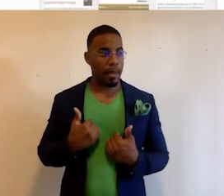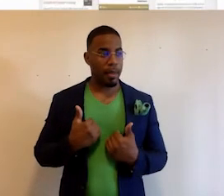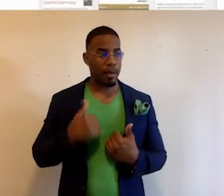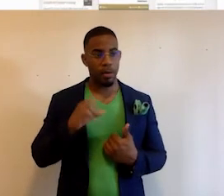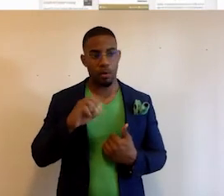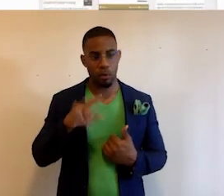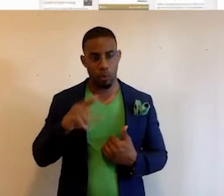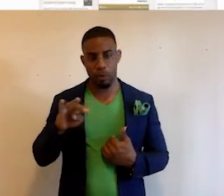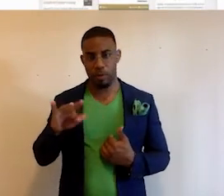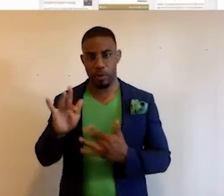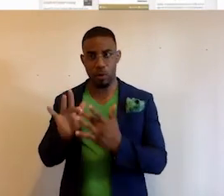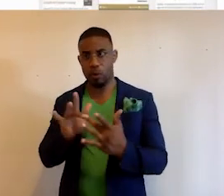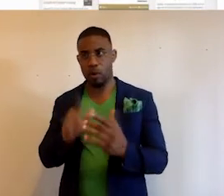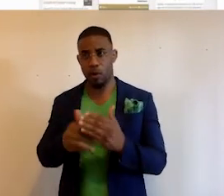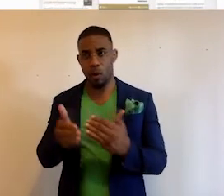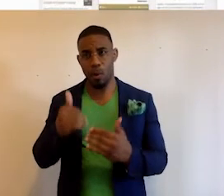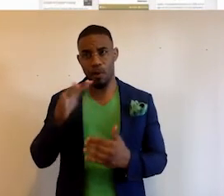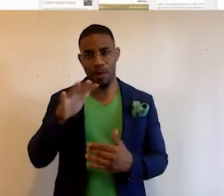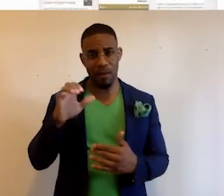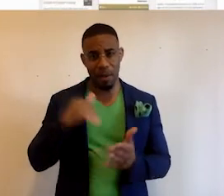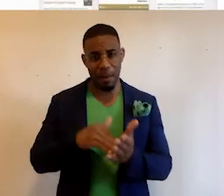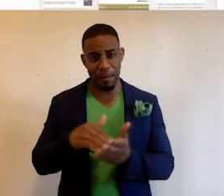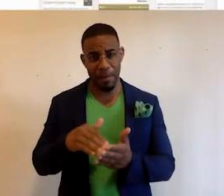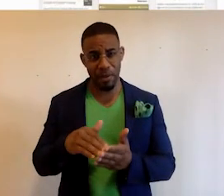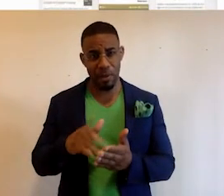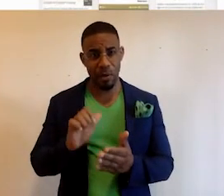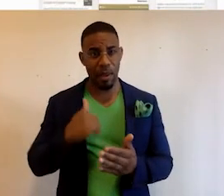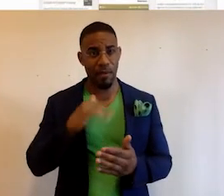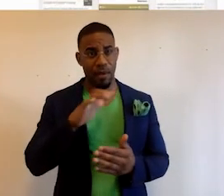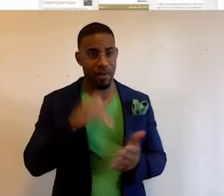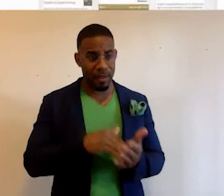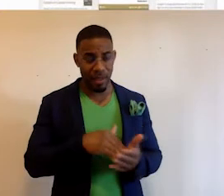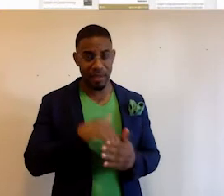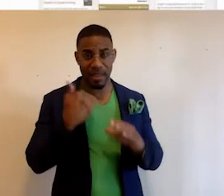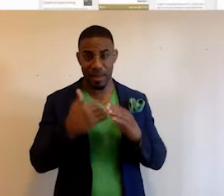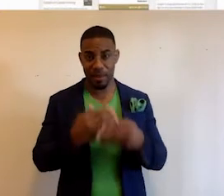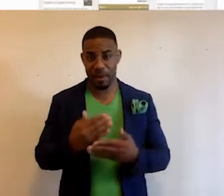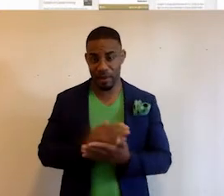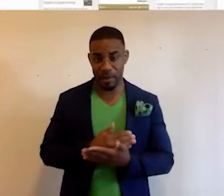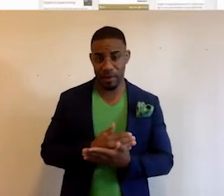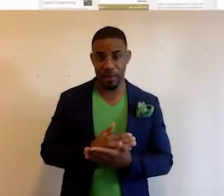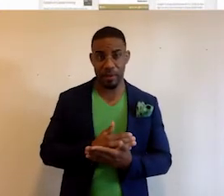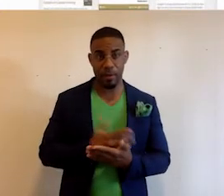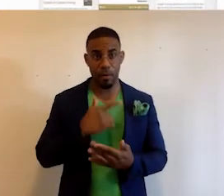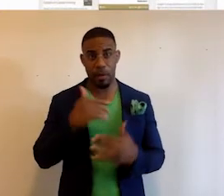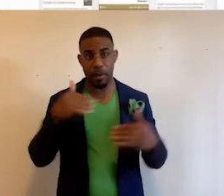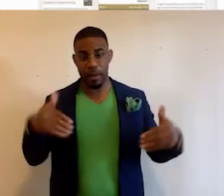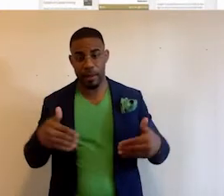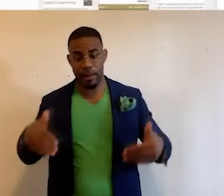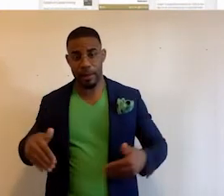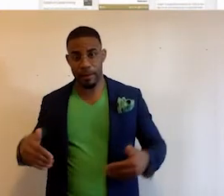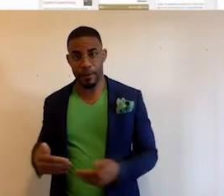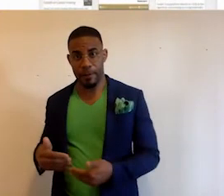social media reach of almost 500 million, we have 500,000 email lists, and we're introducing